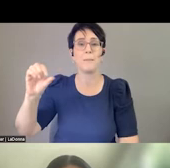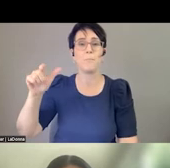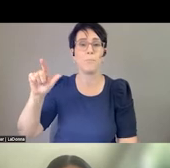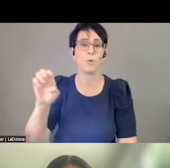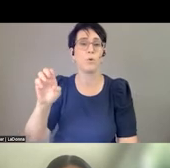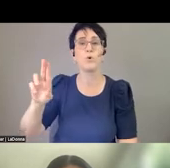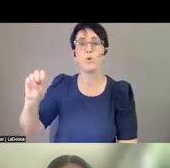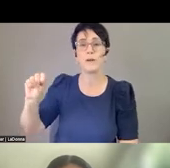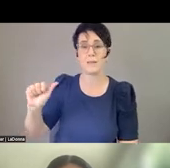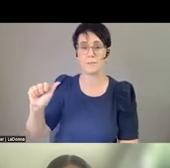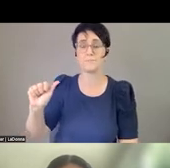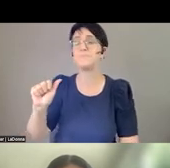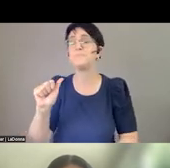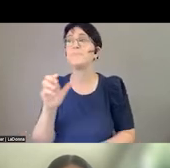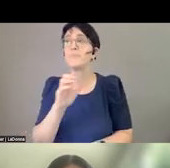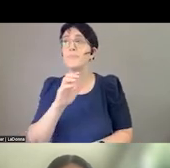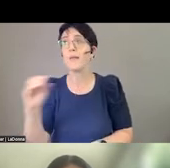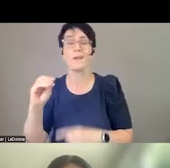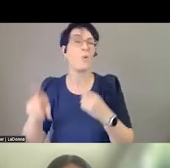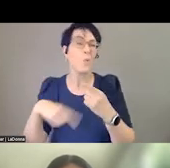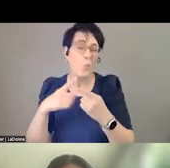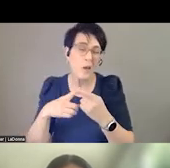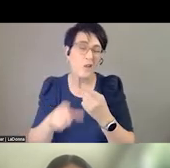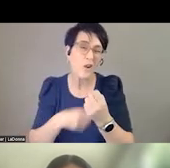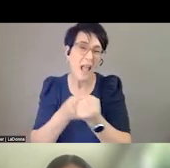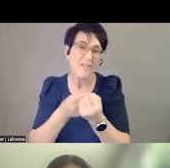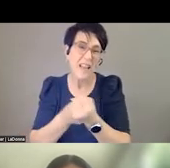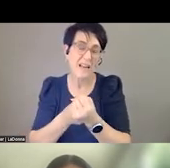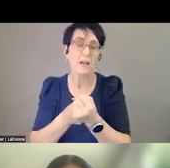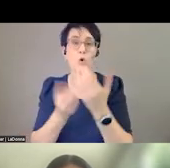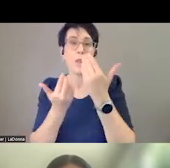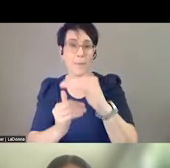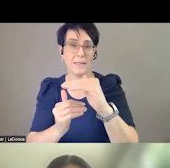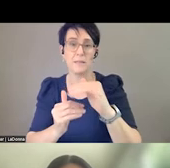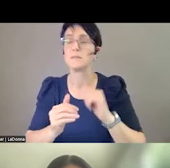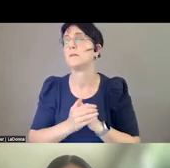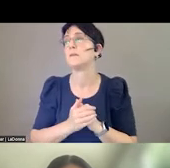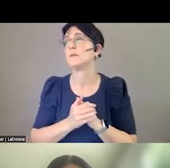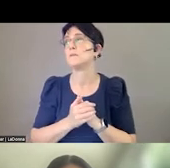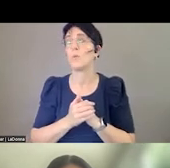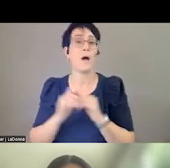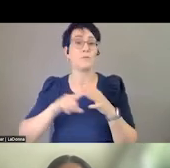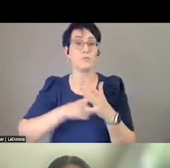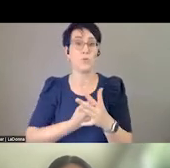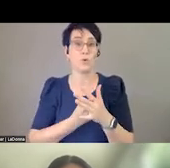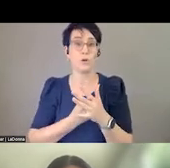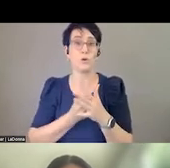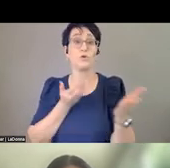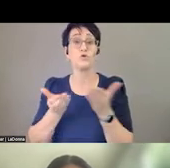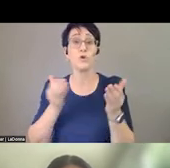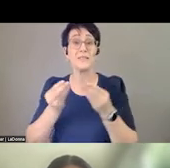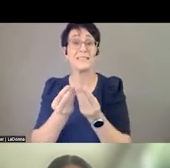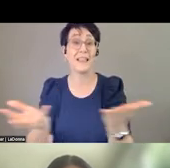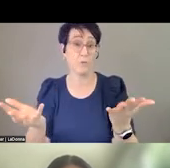can only go so far as an advocacy organization, and I started getting into service delivery because I felt we could do it better based on our lived